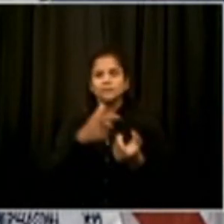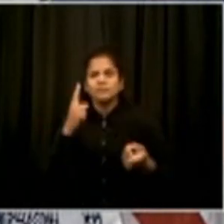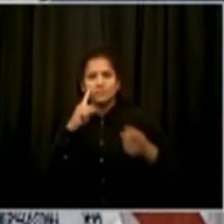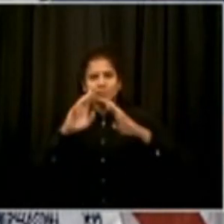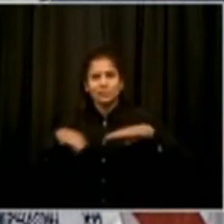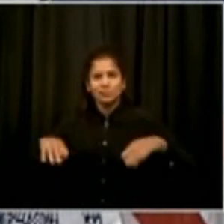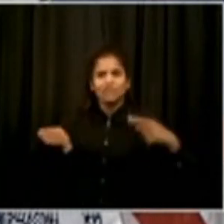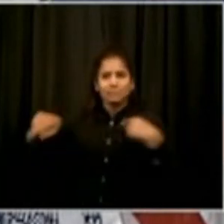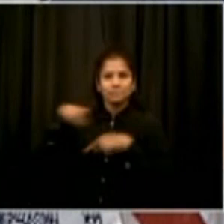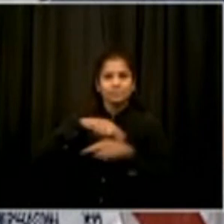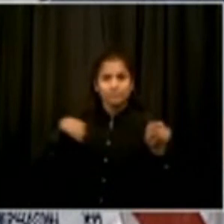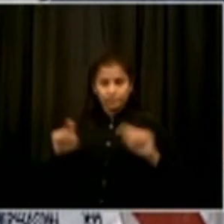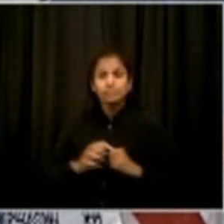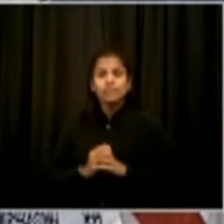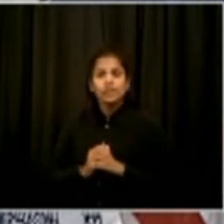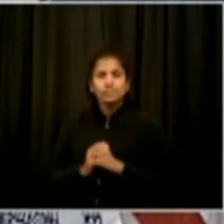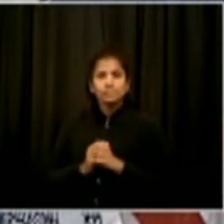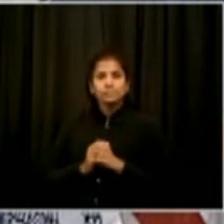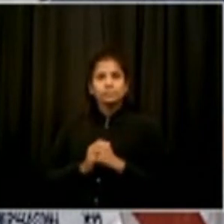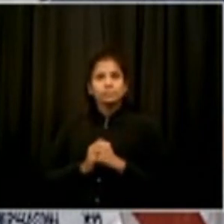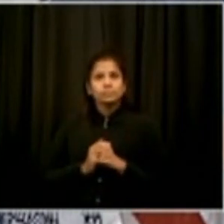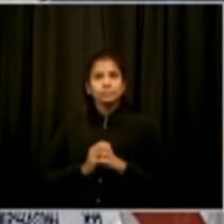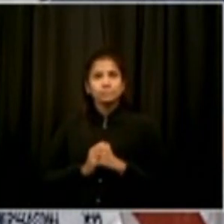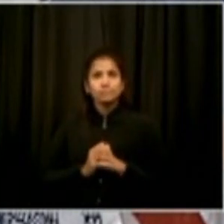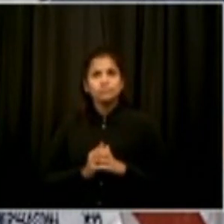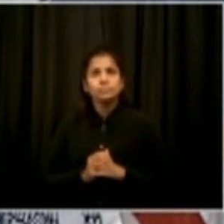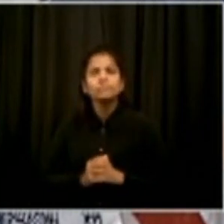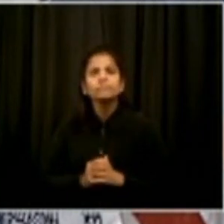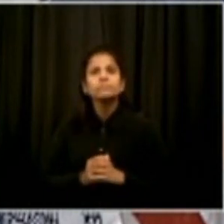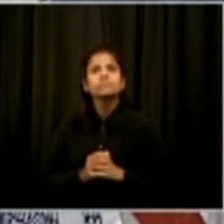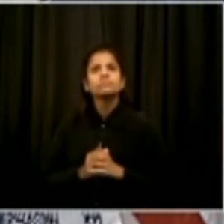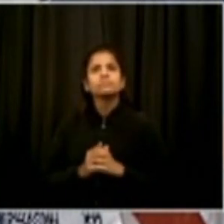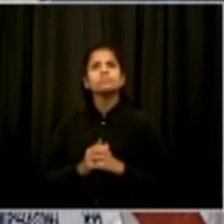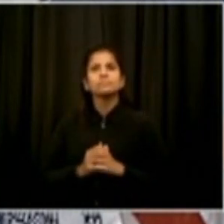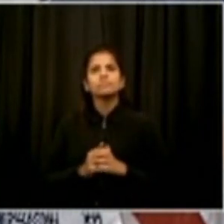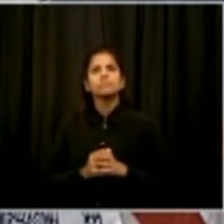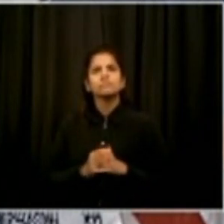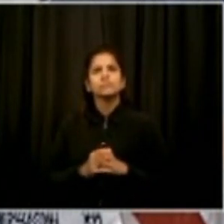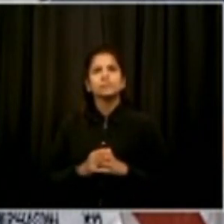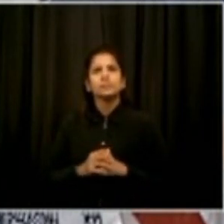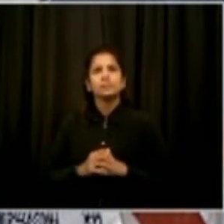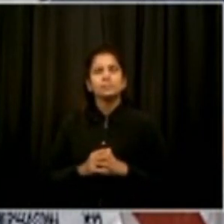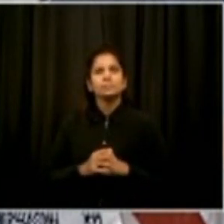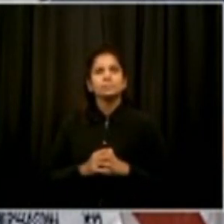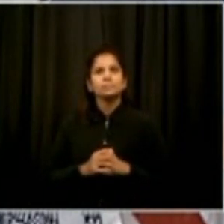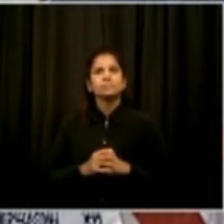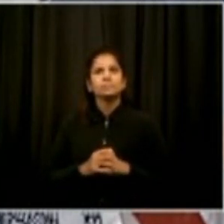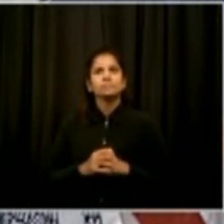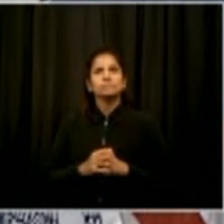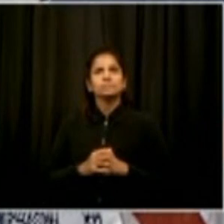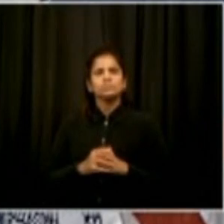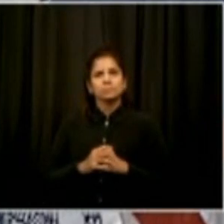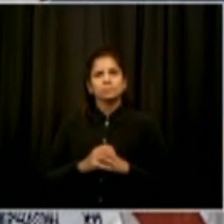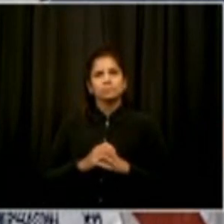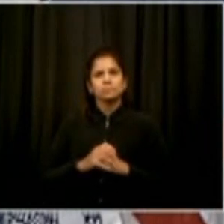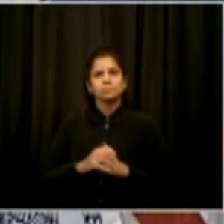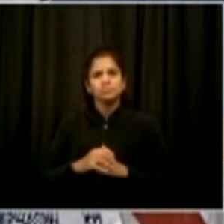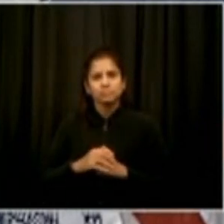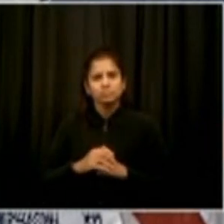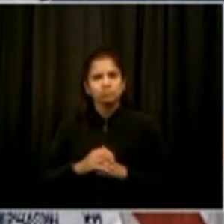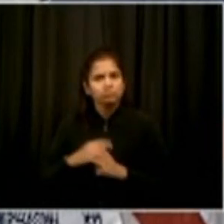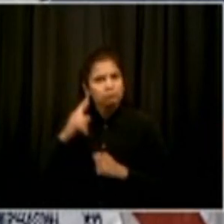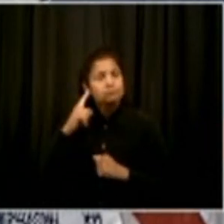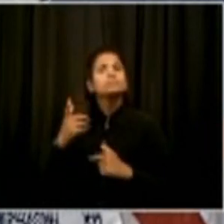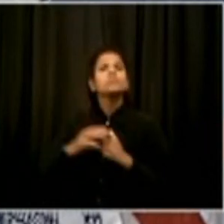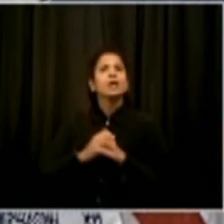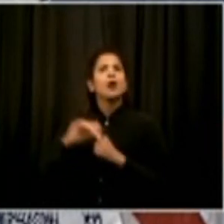we have David from the Queen's Daily Eagle. Hi, Mr. Mayor. Two questions about homelessness. Yesterday, you talked about continuing to